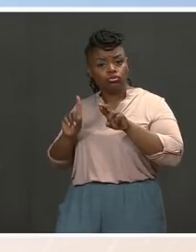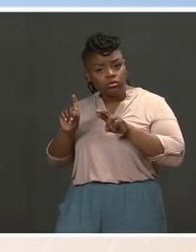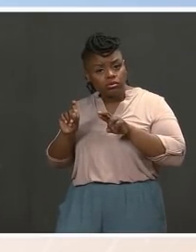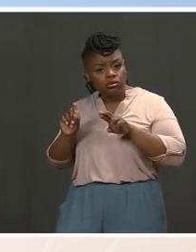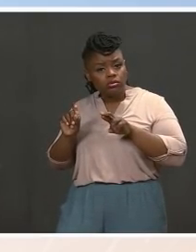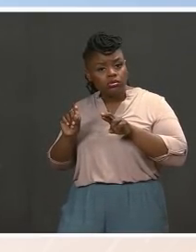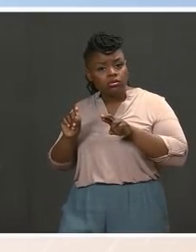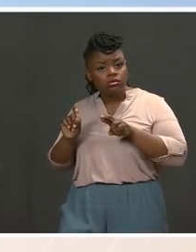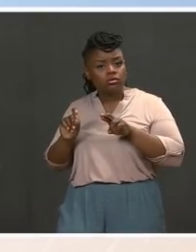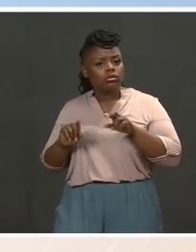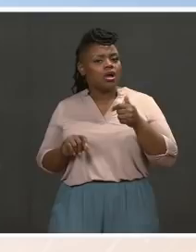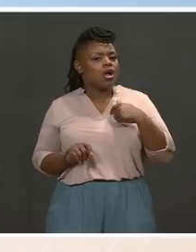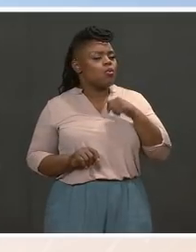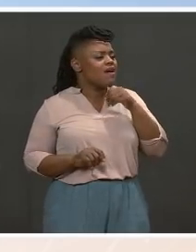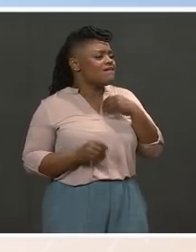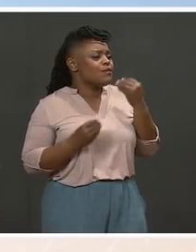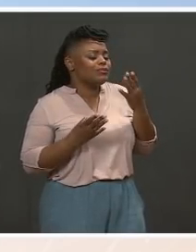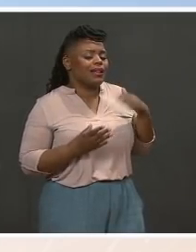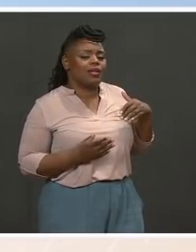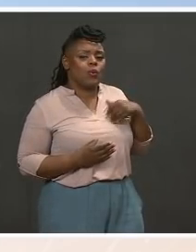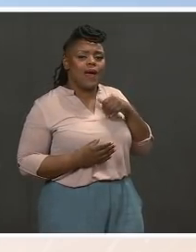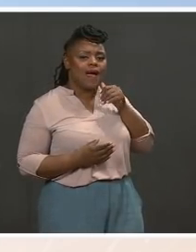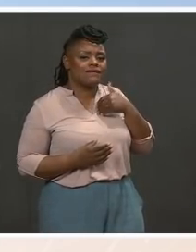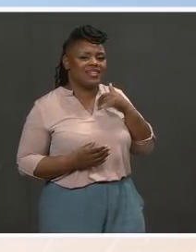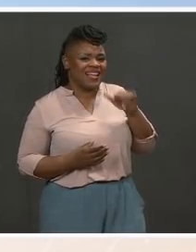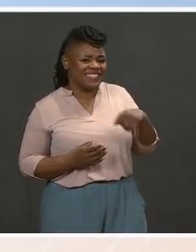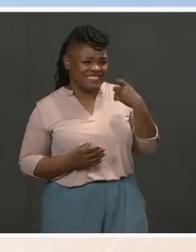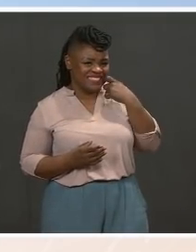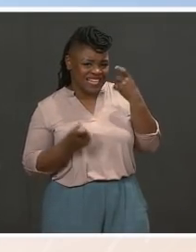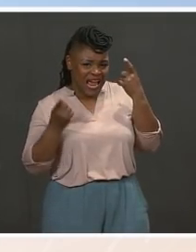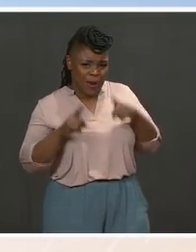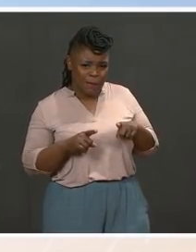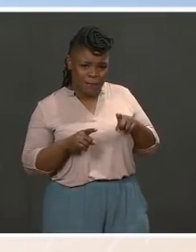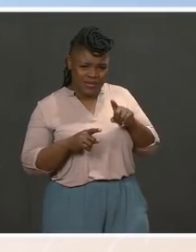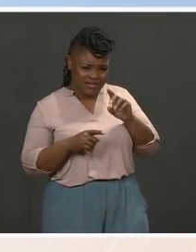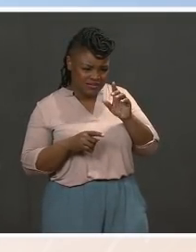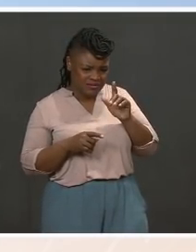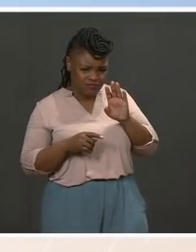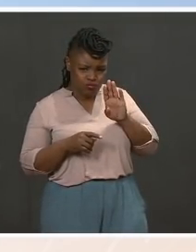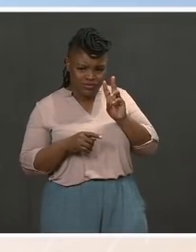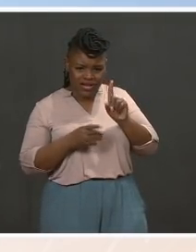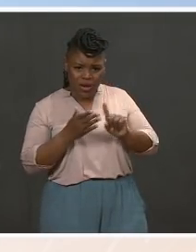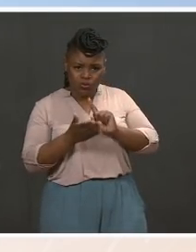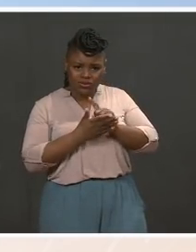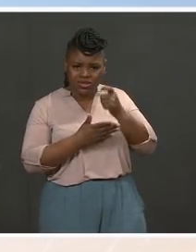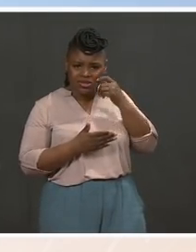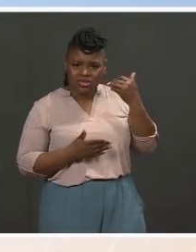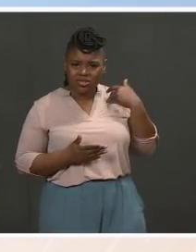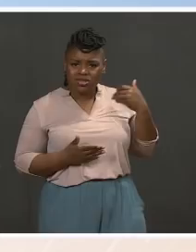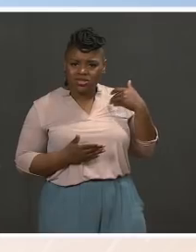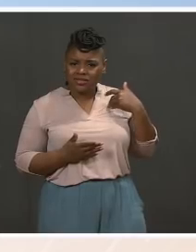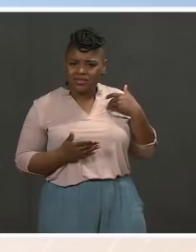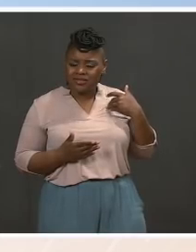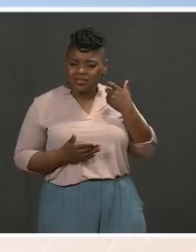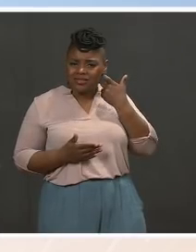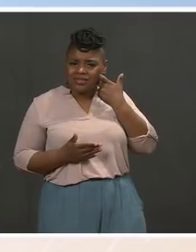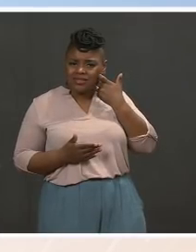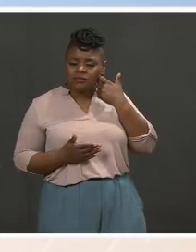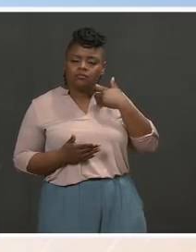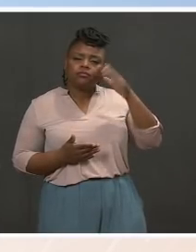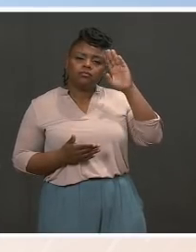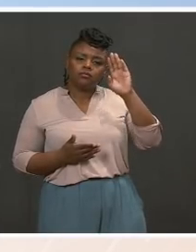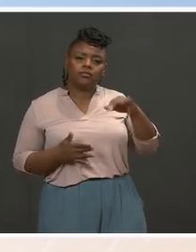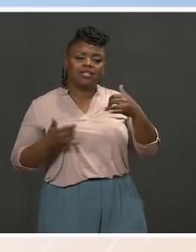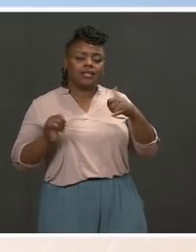And obviously, that would be done in consultation with local officials who I'm — who I know are still digesting the events and